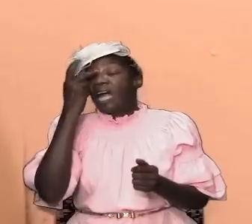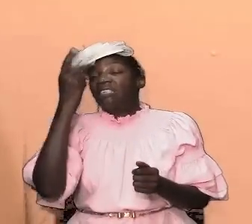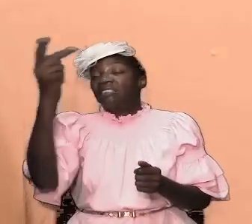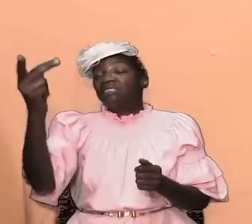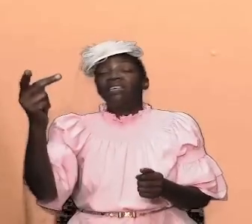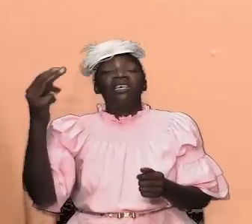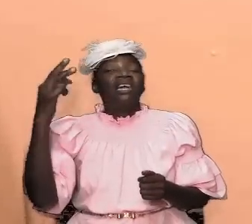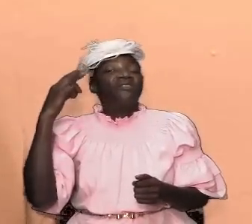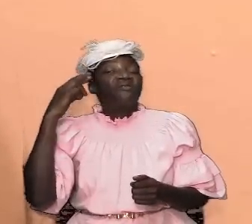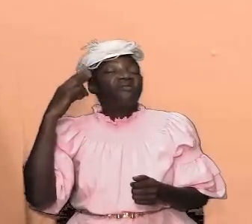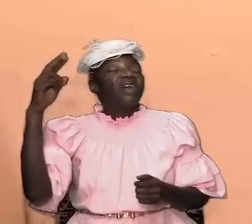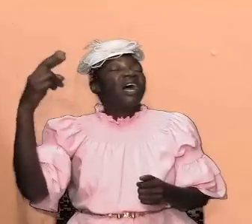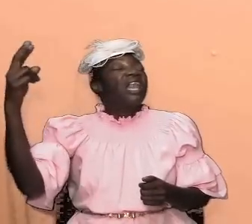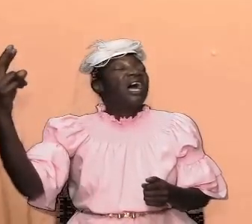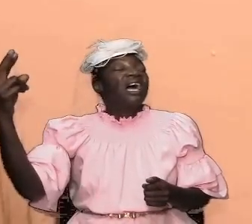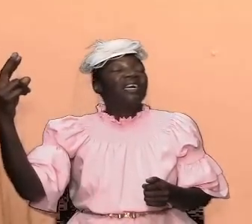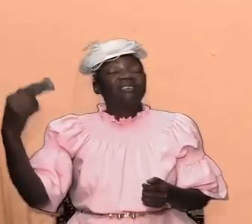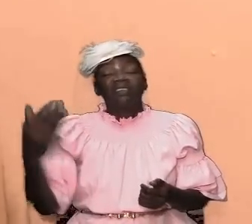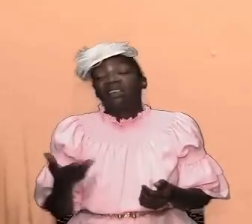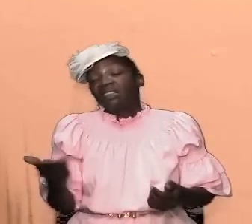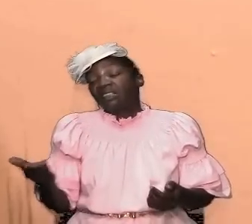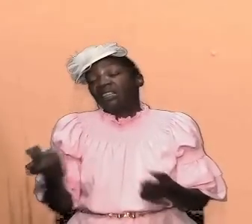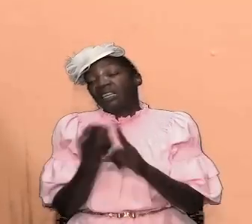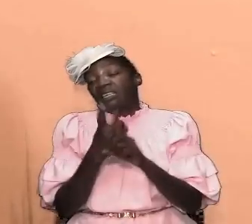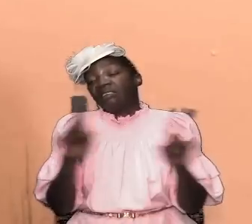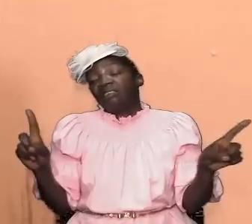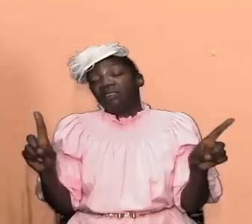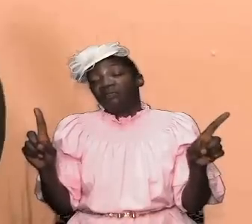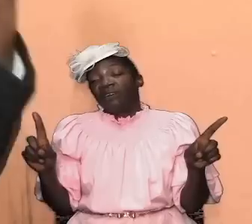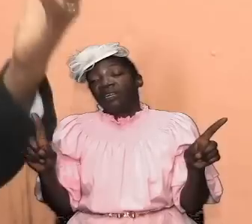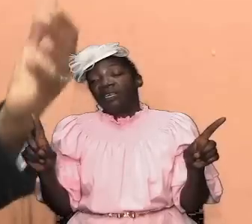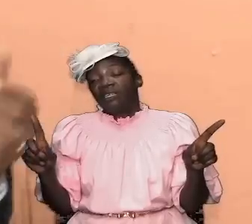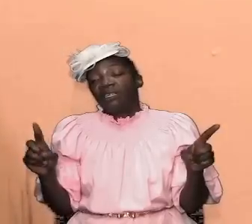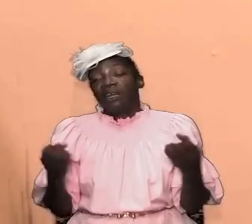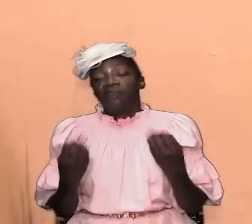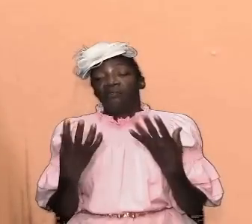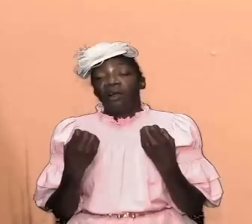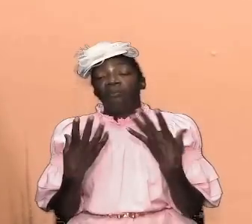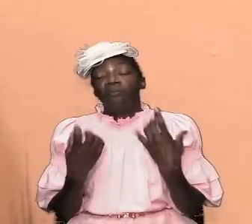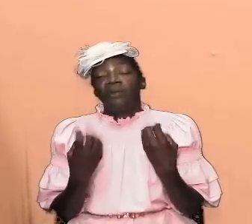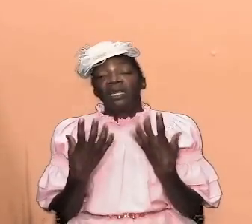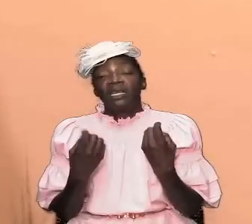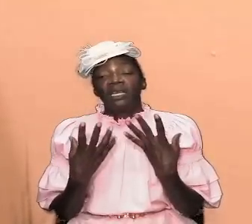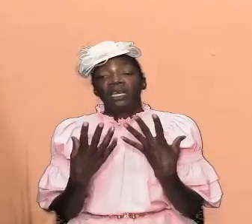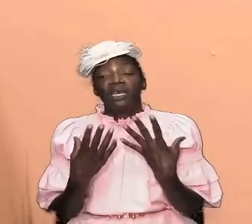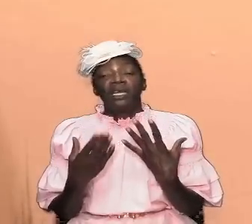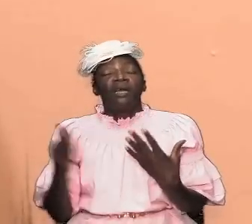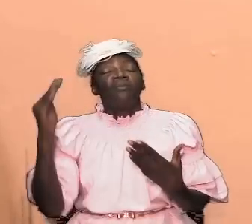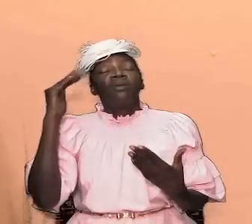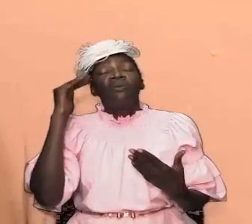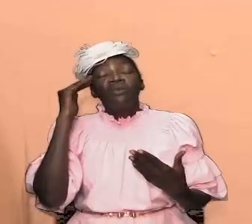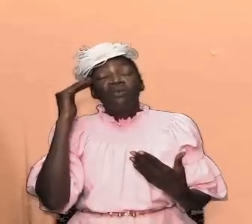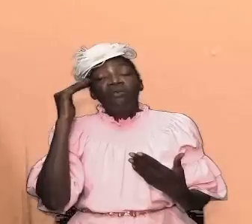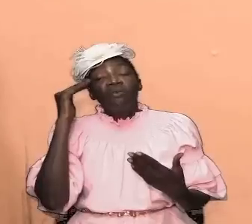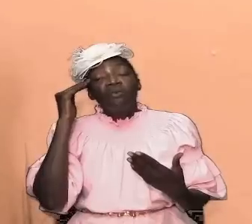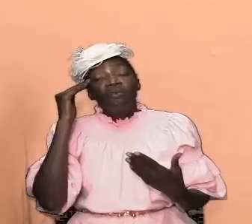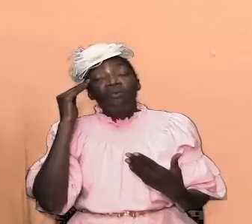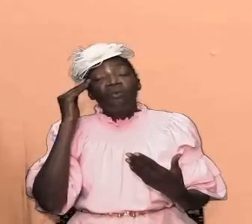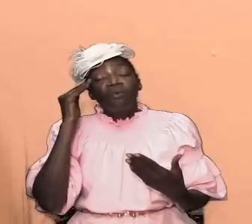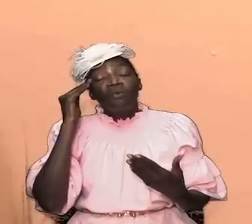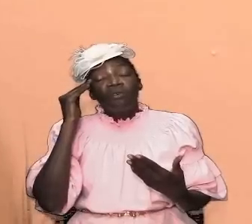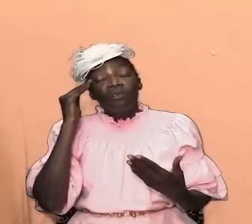things are somewhat different from what many of us would have been accustomed to what we became